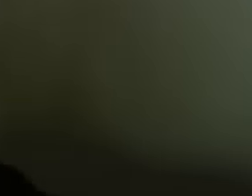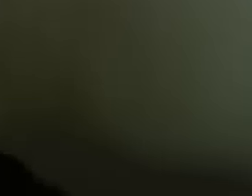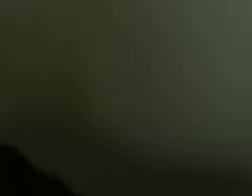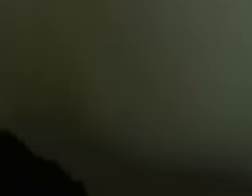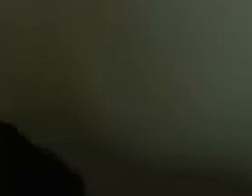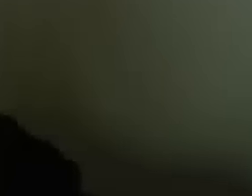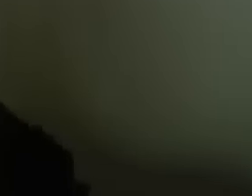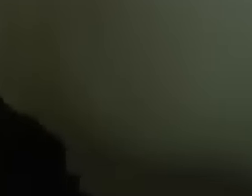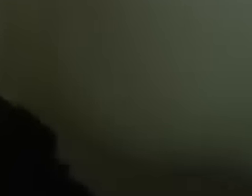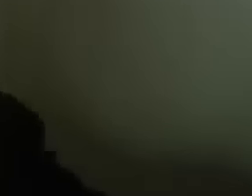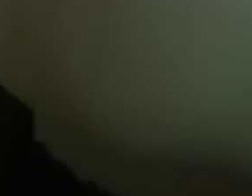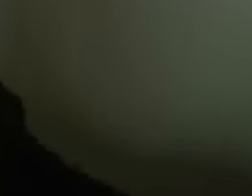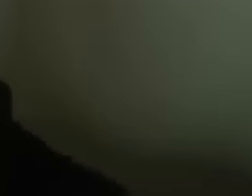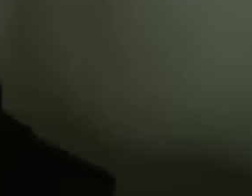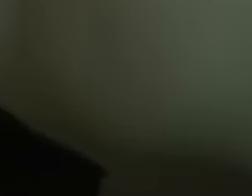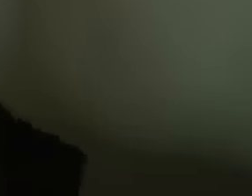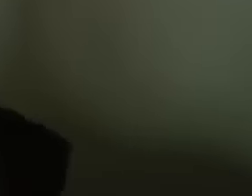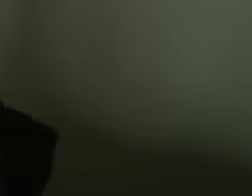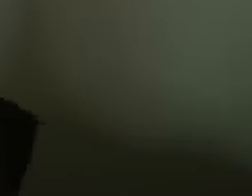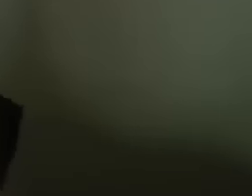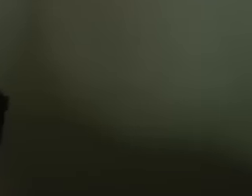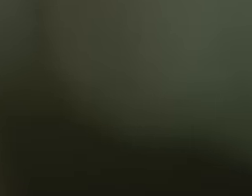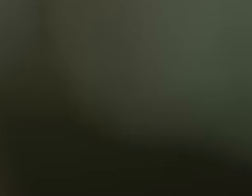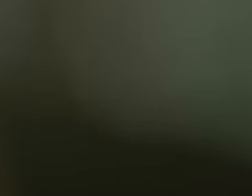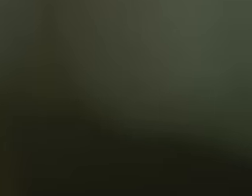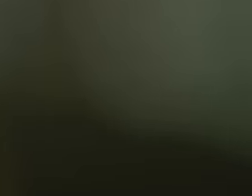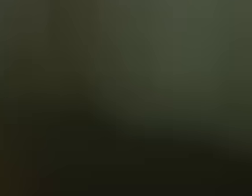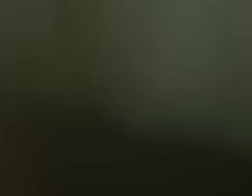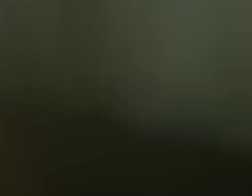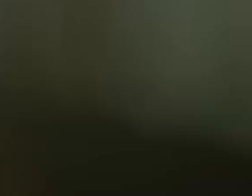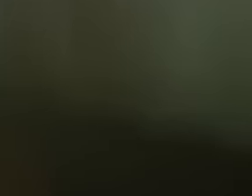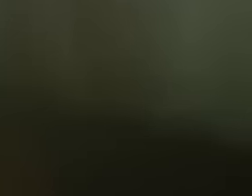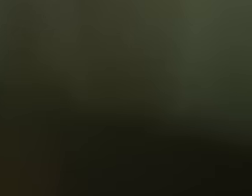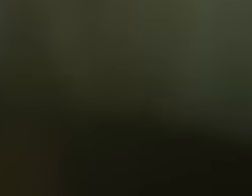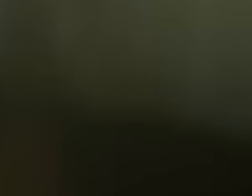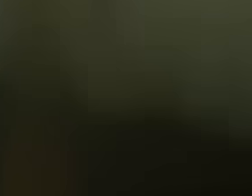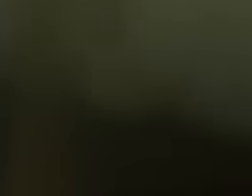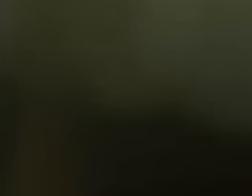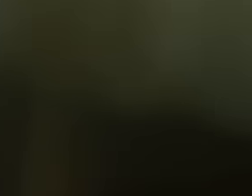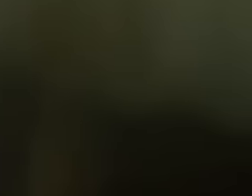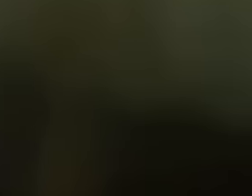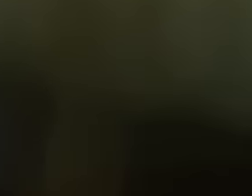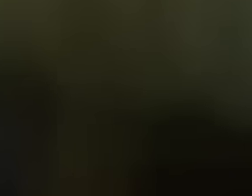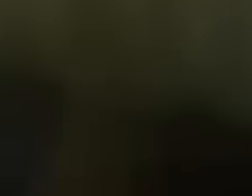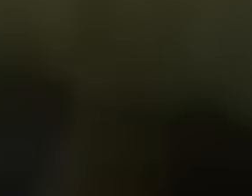mighty God, Lord of all.